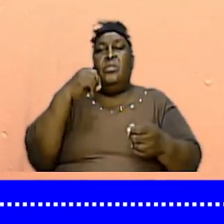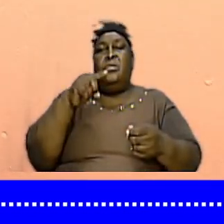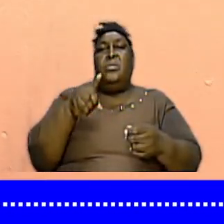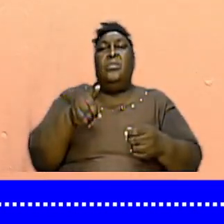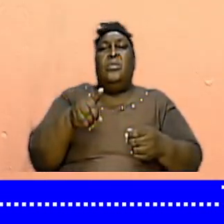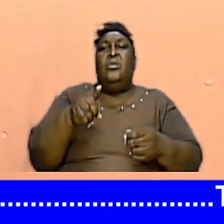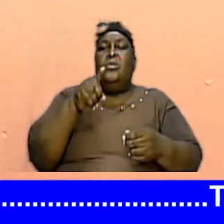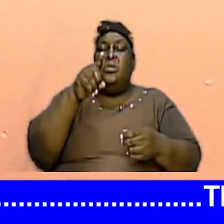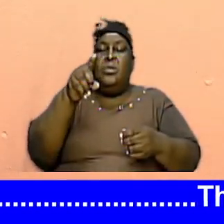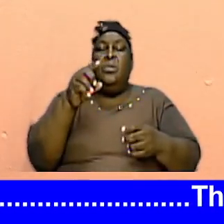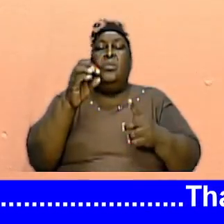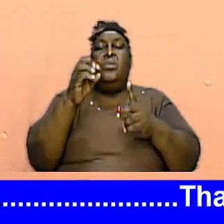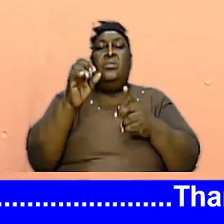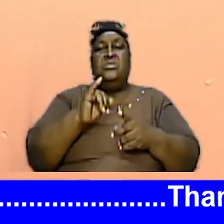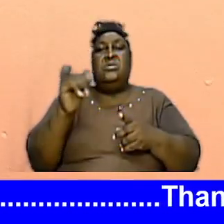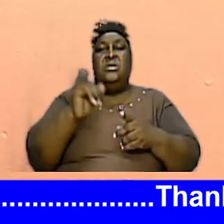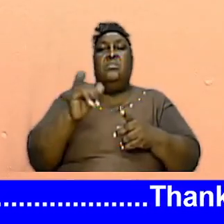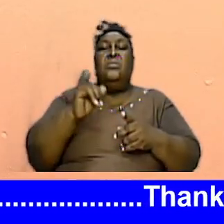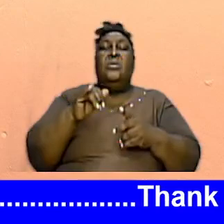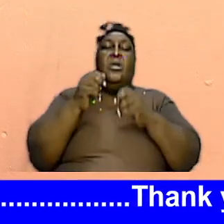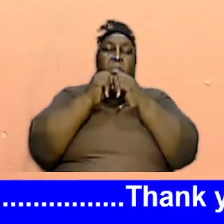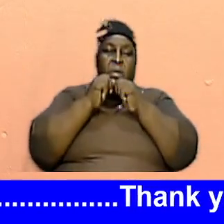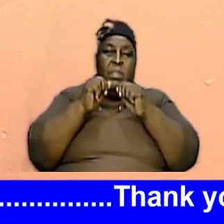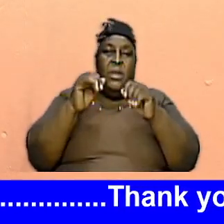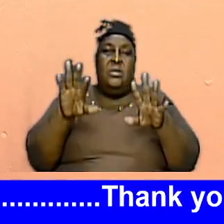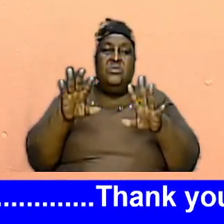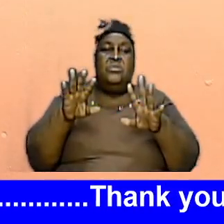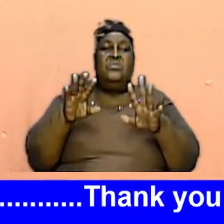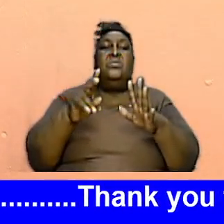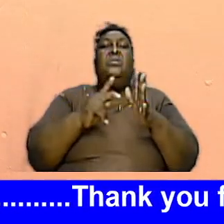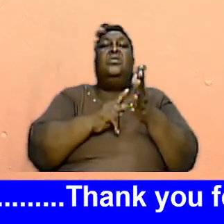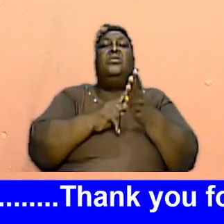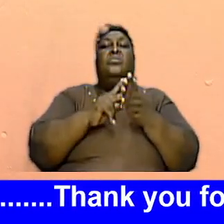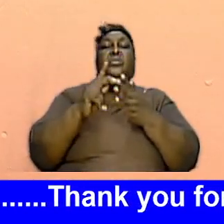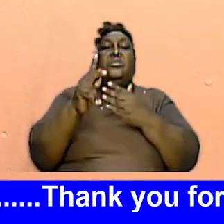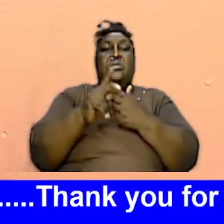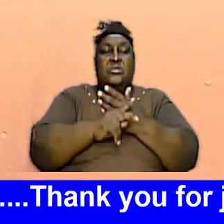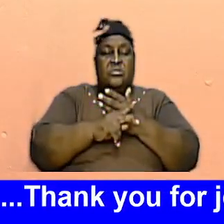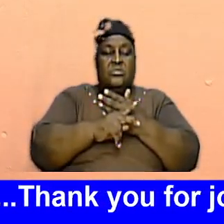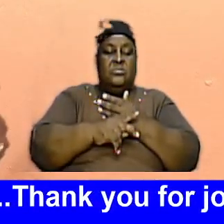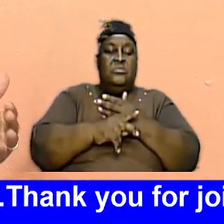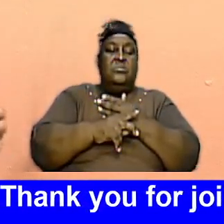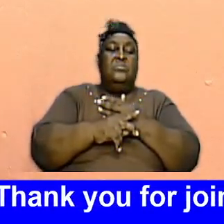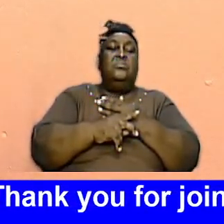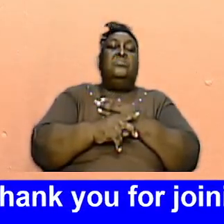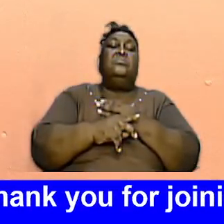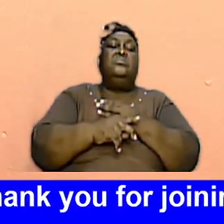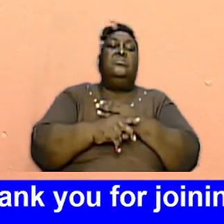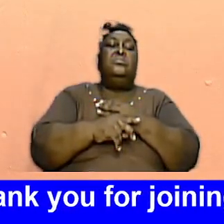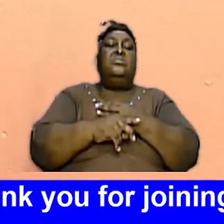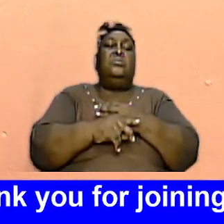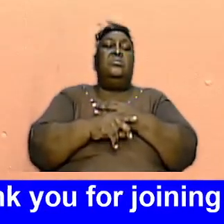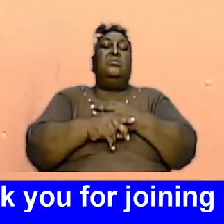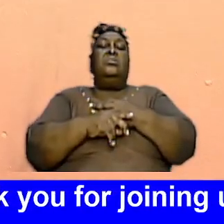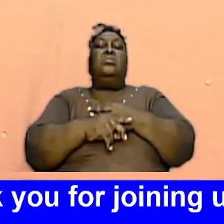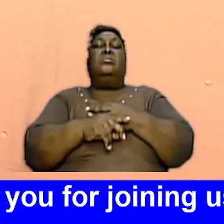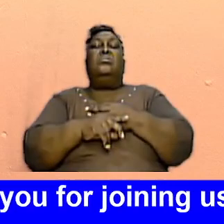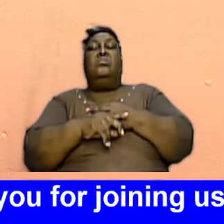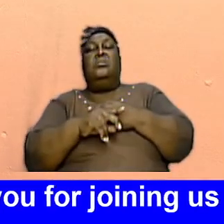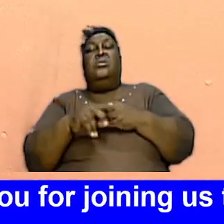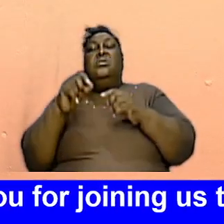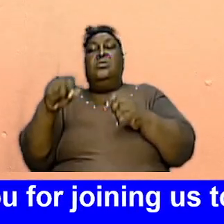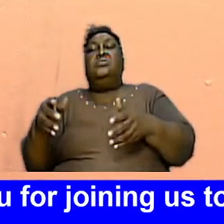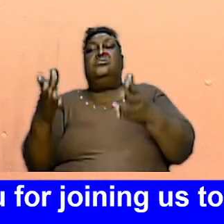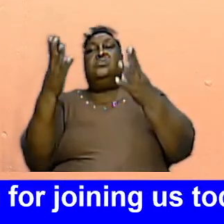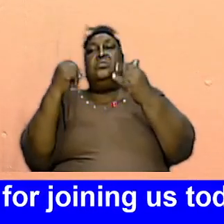So You Too Are Going To Be Thoroughly Blessed With The Presentations That Are Going To Be You Know Given This Coming